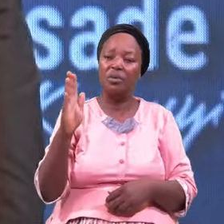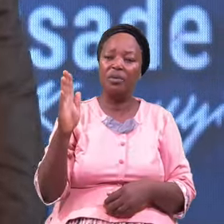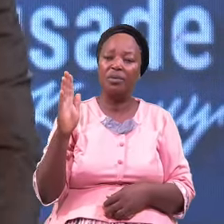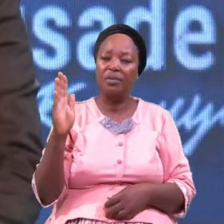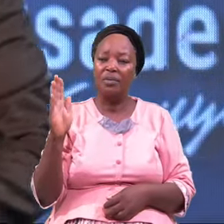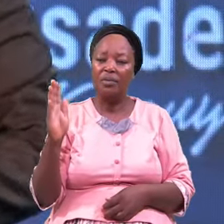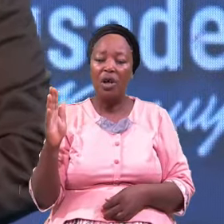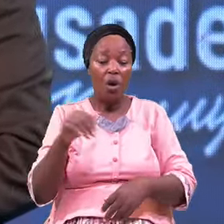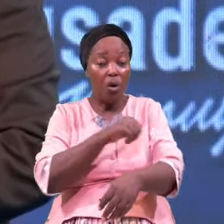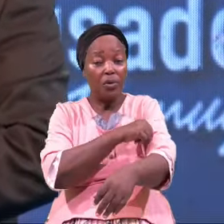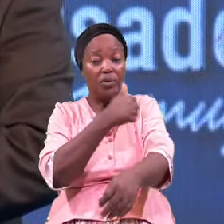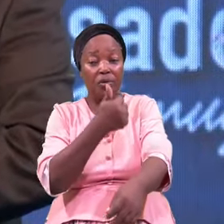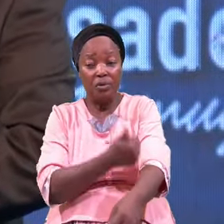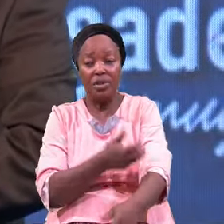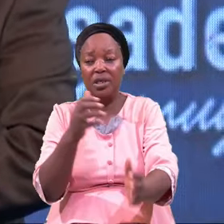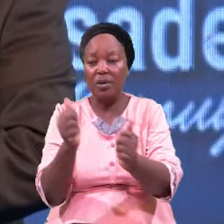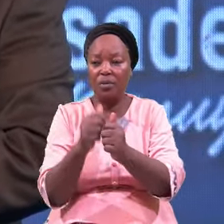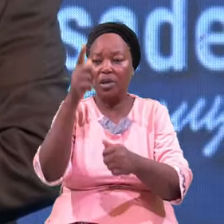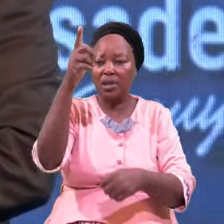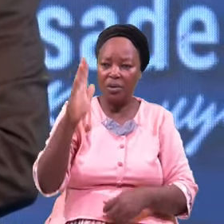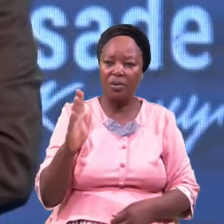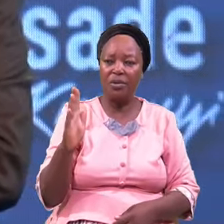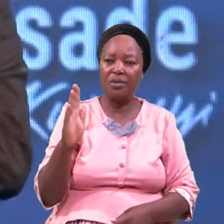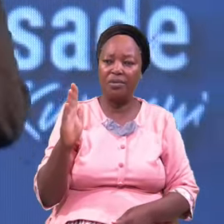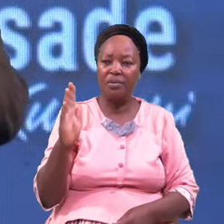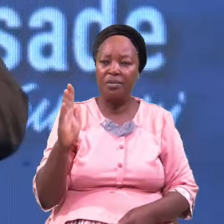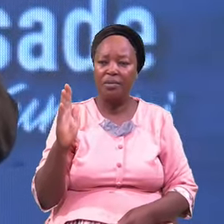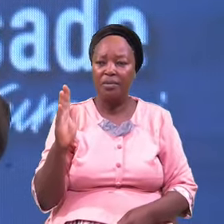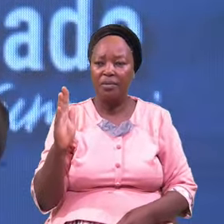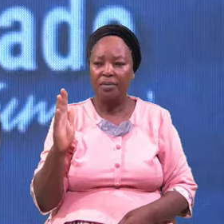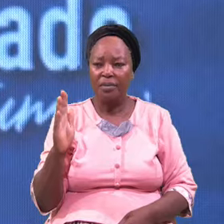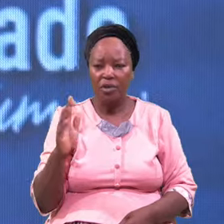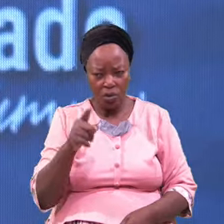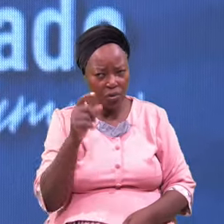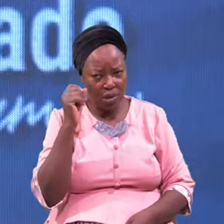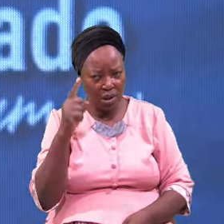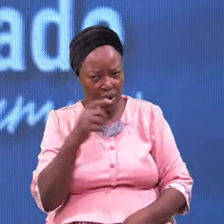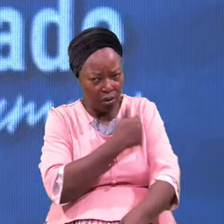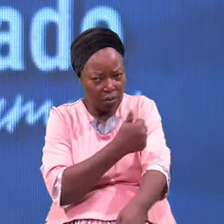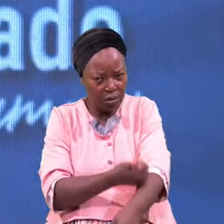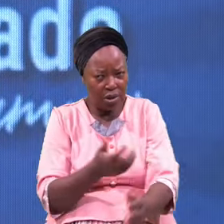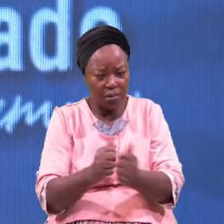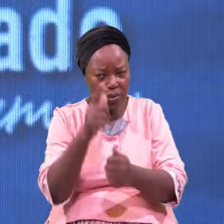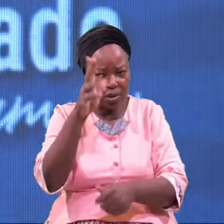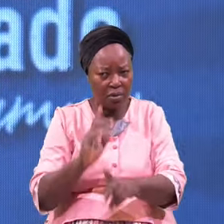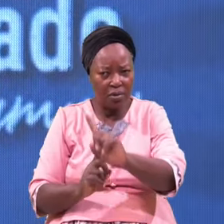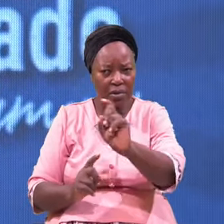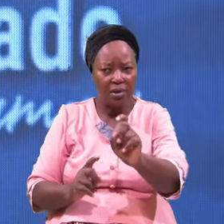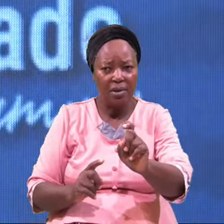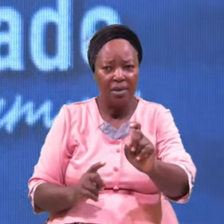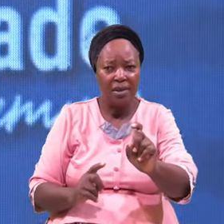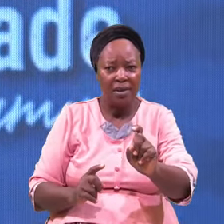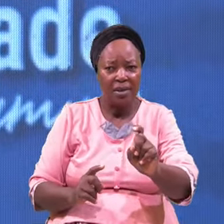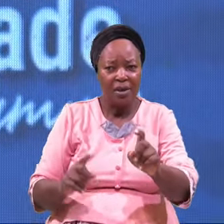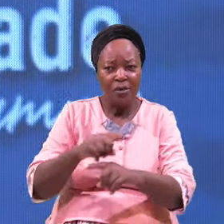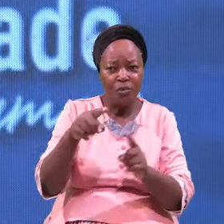Authority With God You Understand Authority With God When